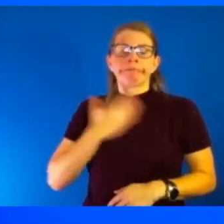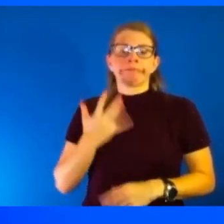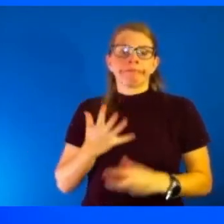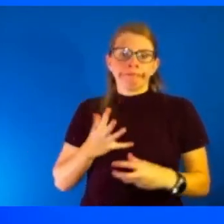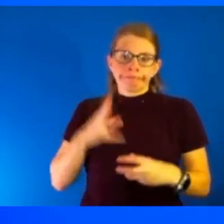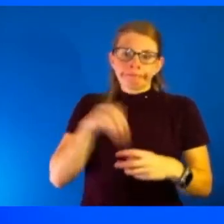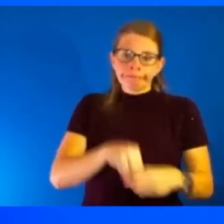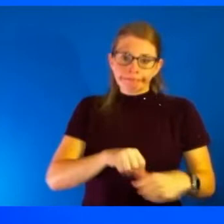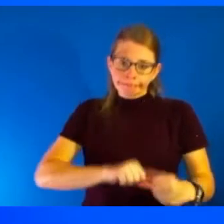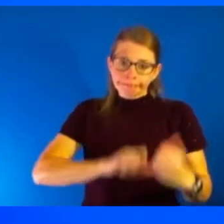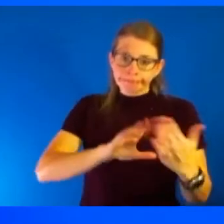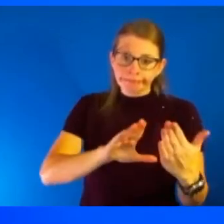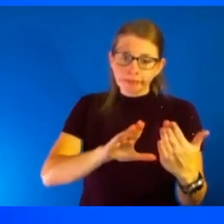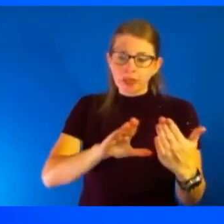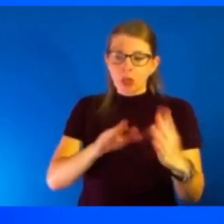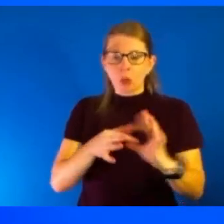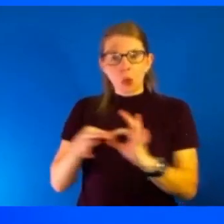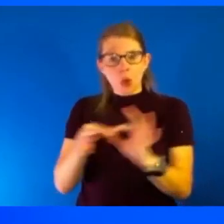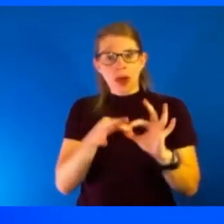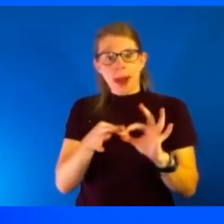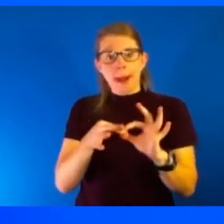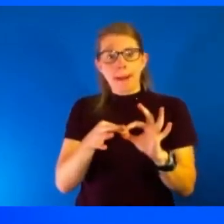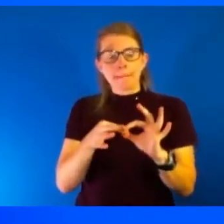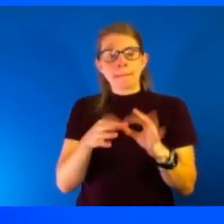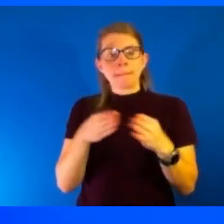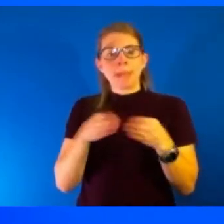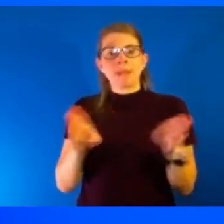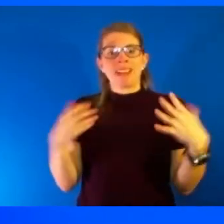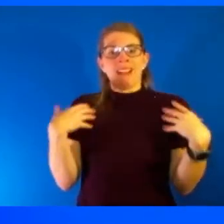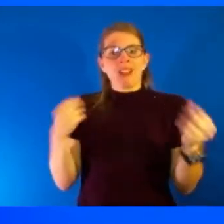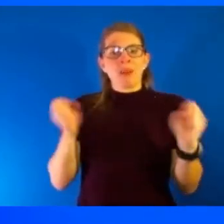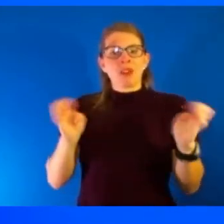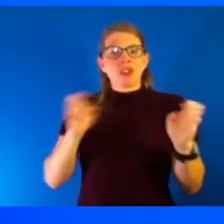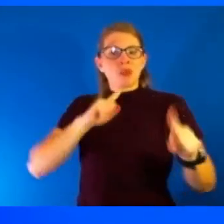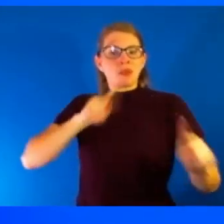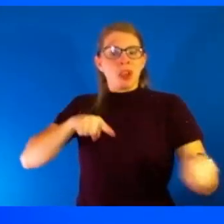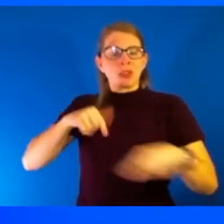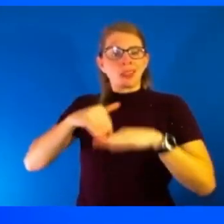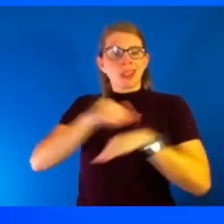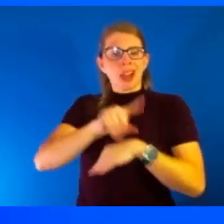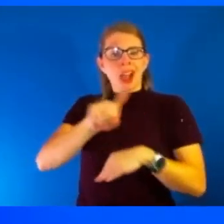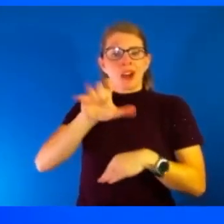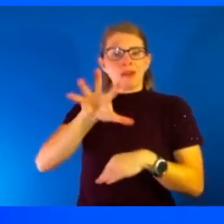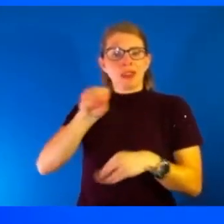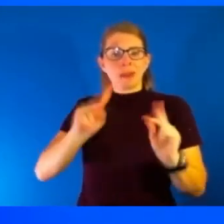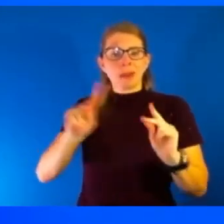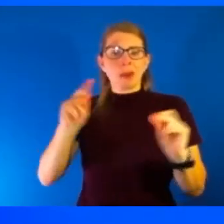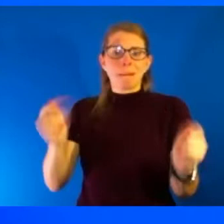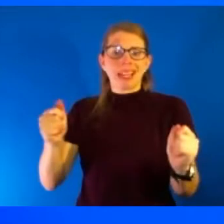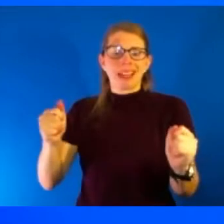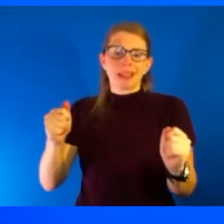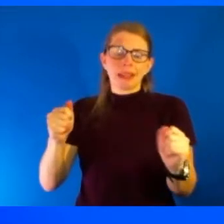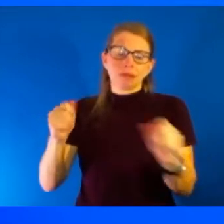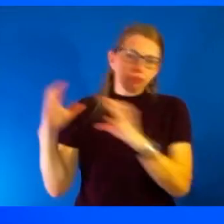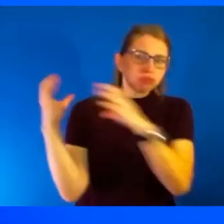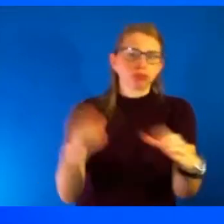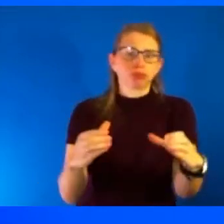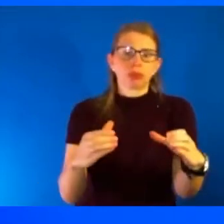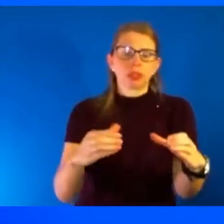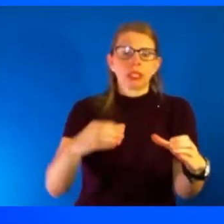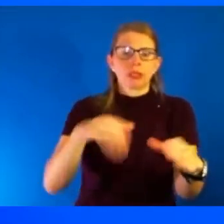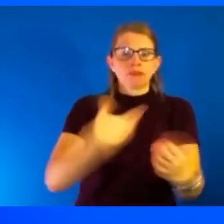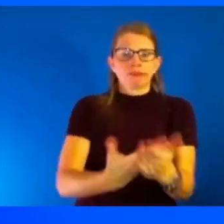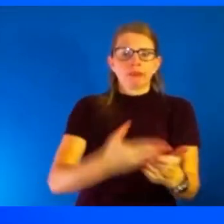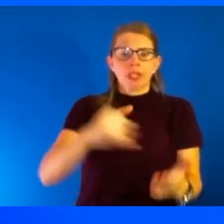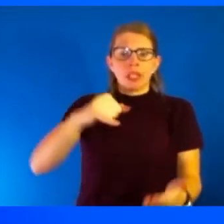which is to coordinate public health emergency response. We sent 150 people immediately to Joplin. Many of them, think